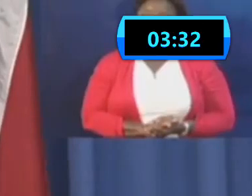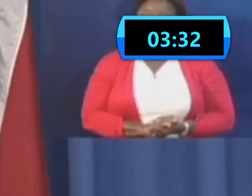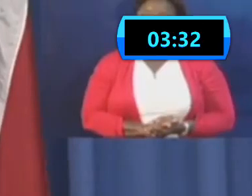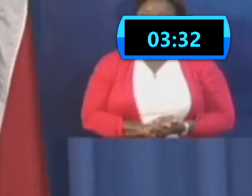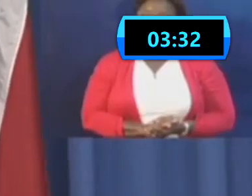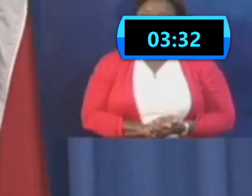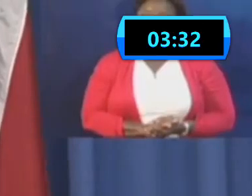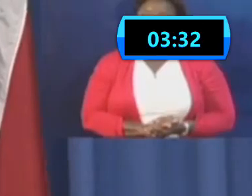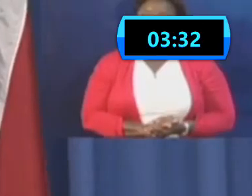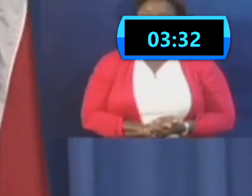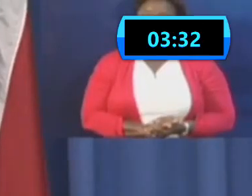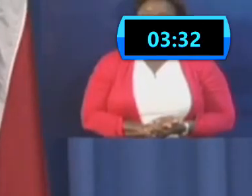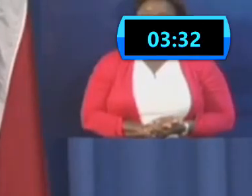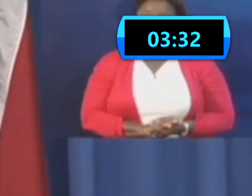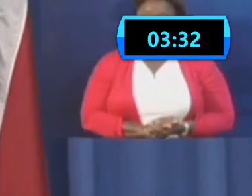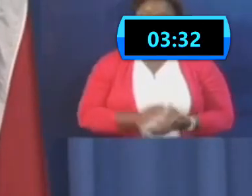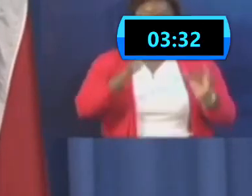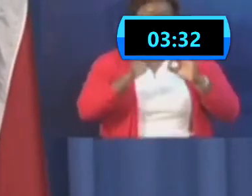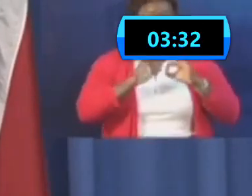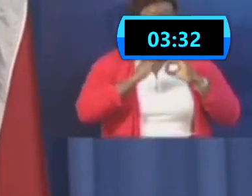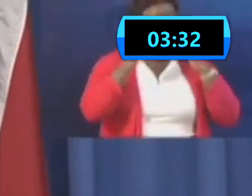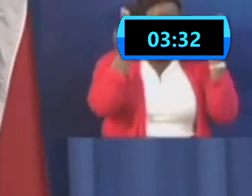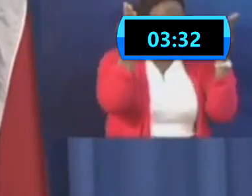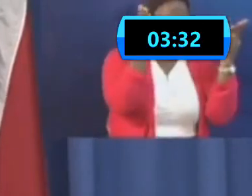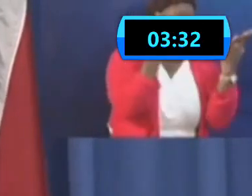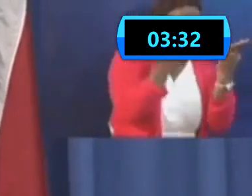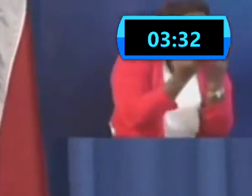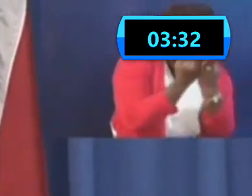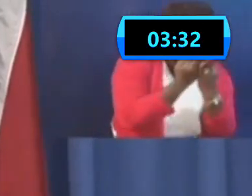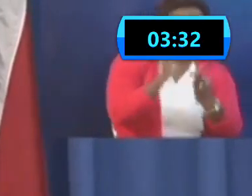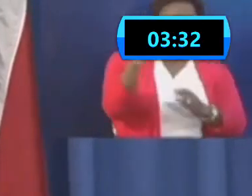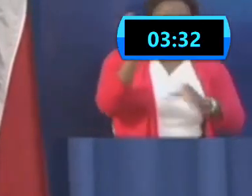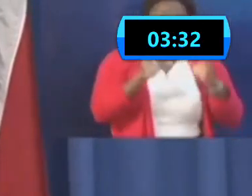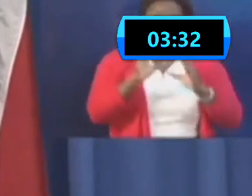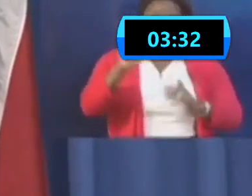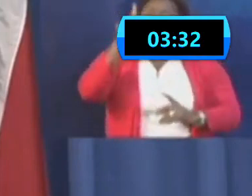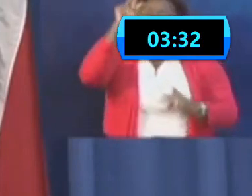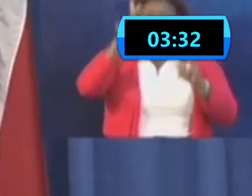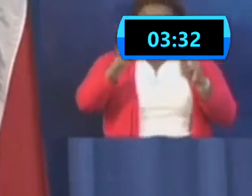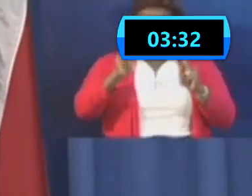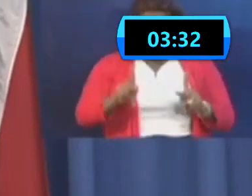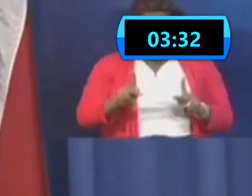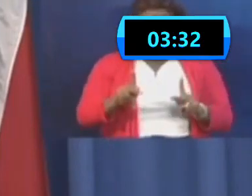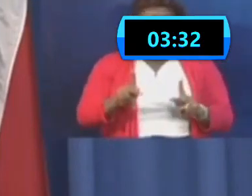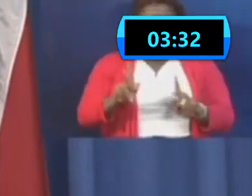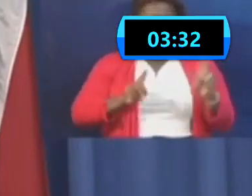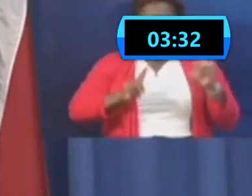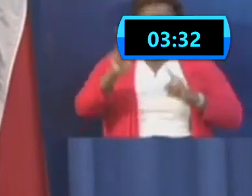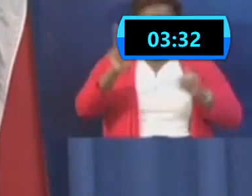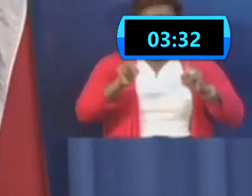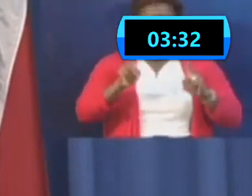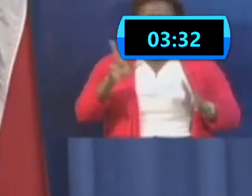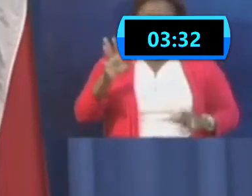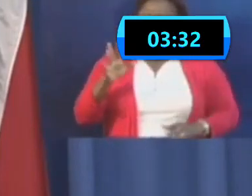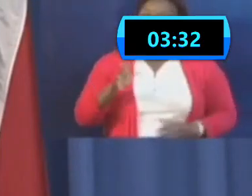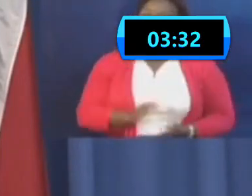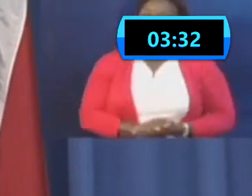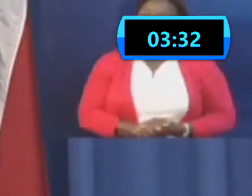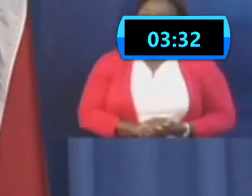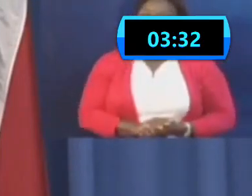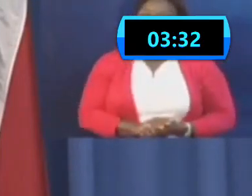if you are family, if persons are in a PH car. If it's one person in a vehicle, then I think you